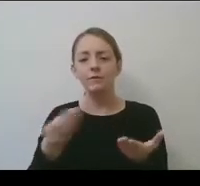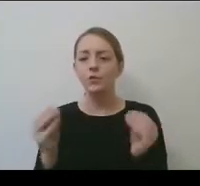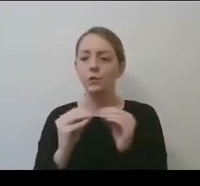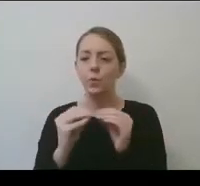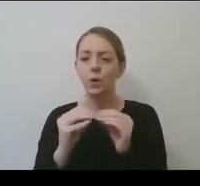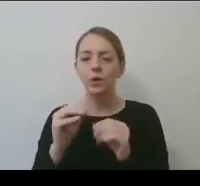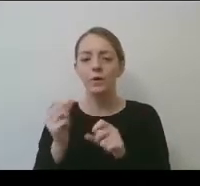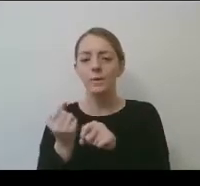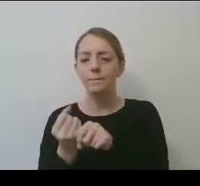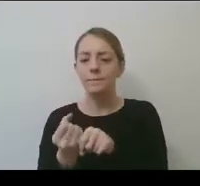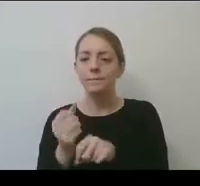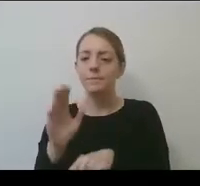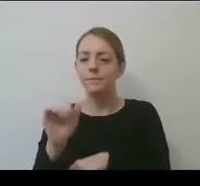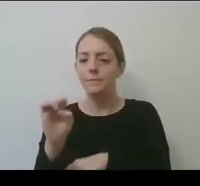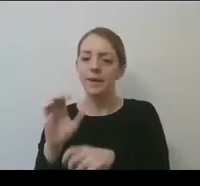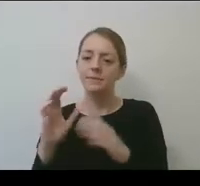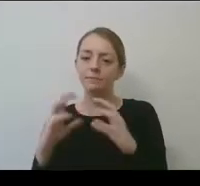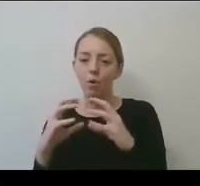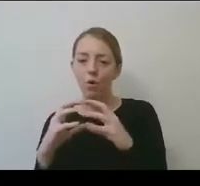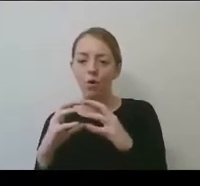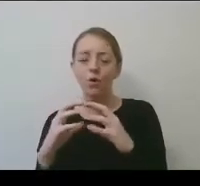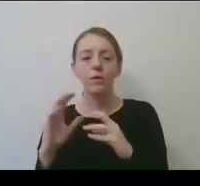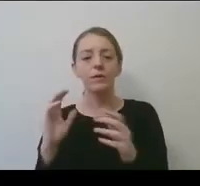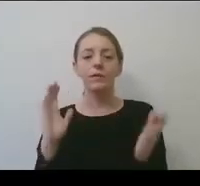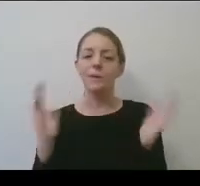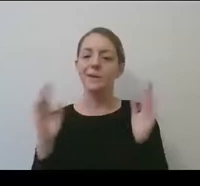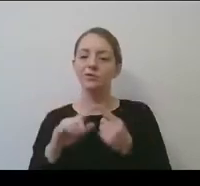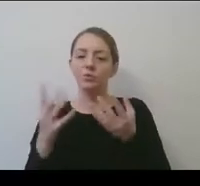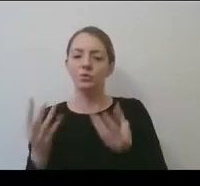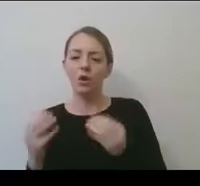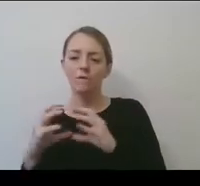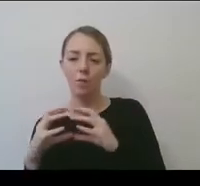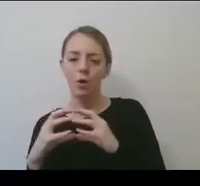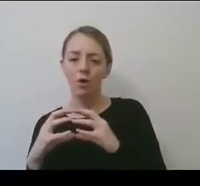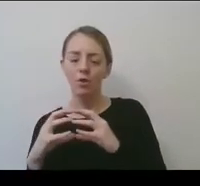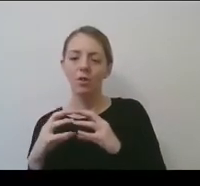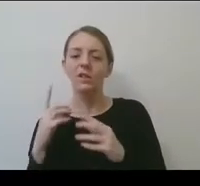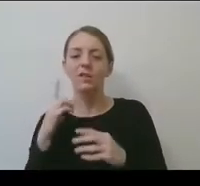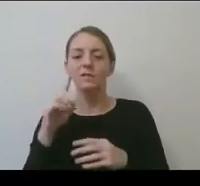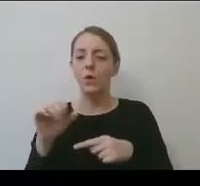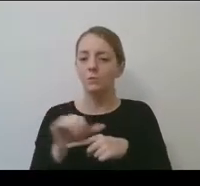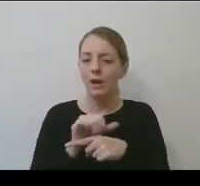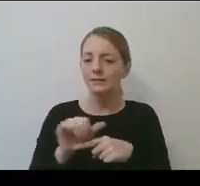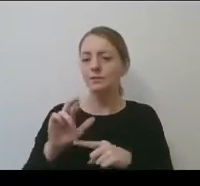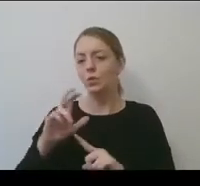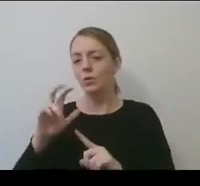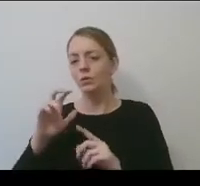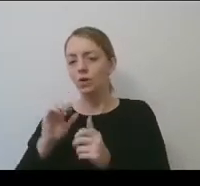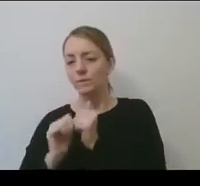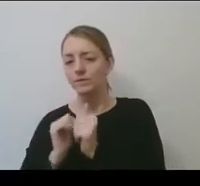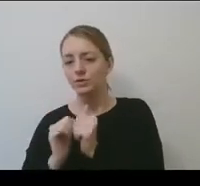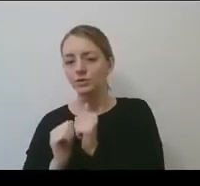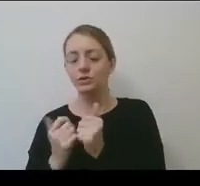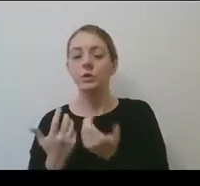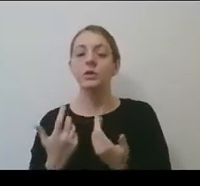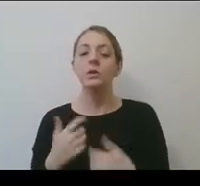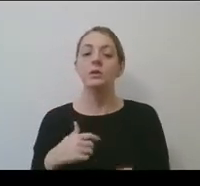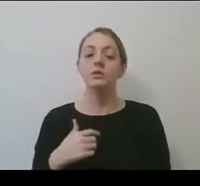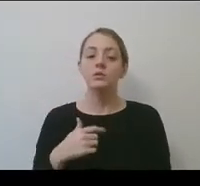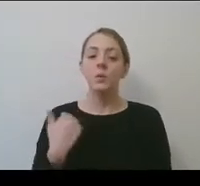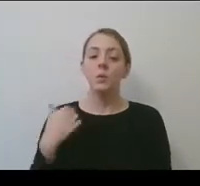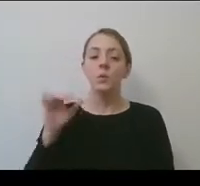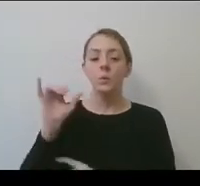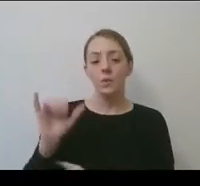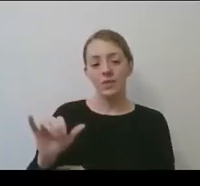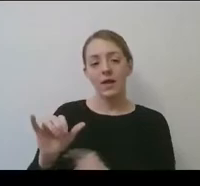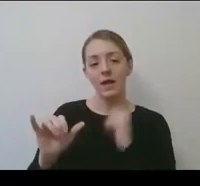than softballs for, uh, practice or for competition. We had small gifts that the, that the baseball committee, uh, at the division one